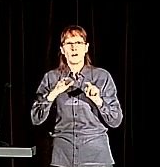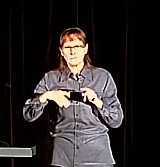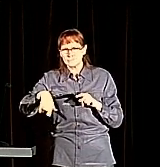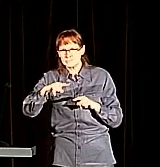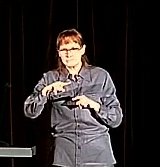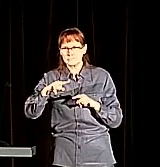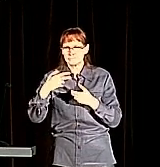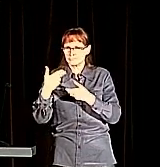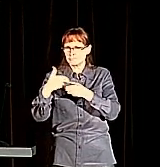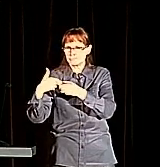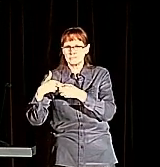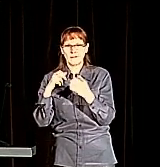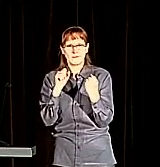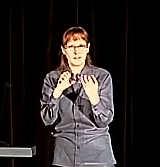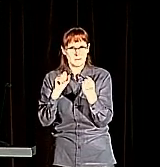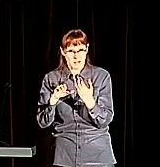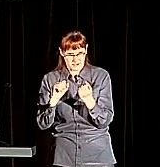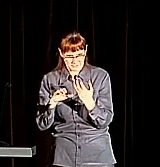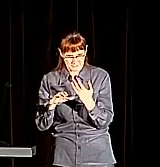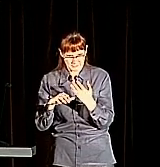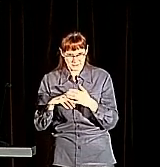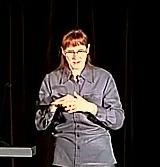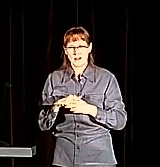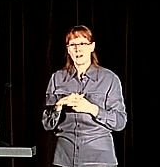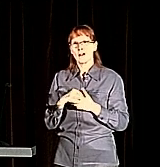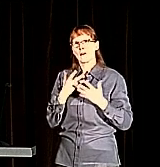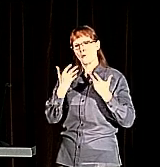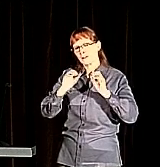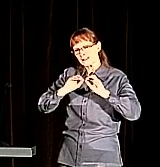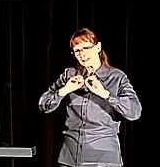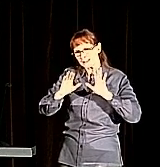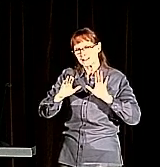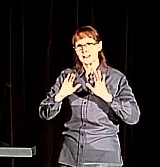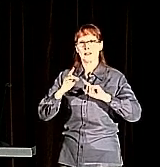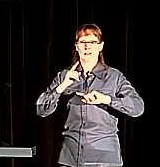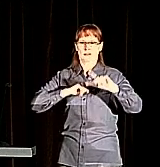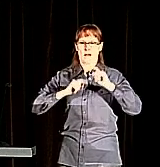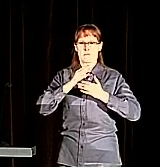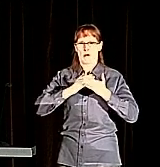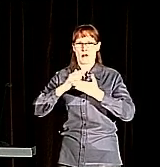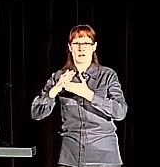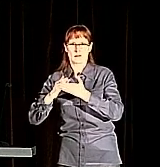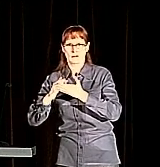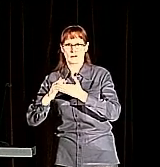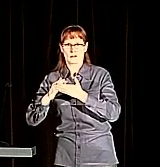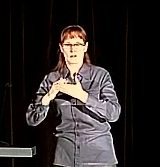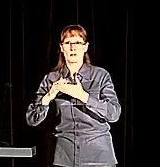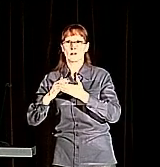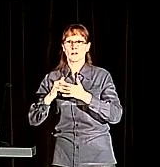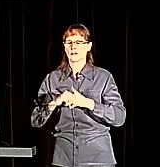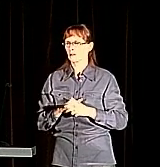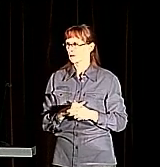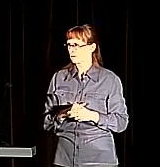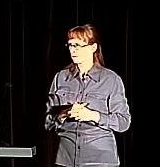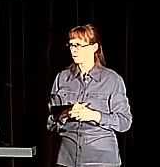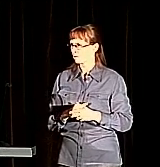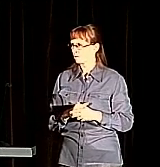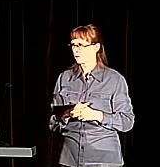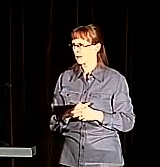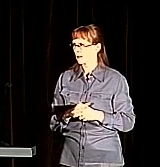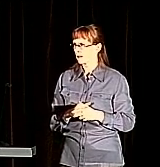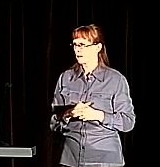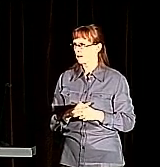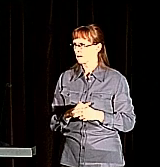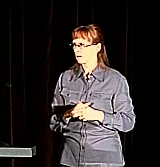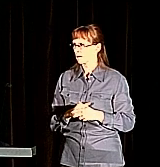as they were selecting different parts of the sign. For example, if they selected the wrong handshape and a different type of video would pop up, we